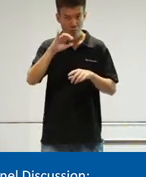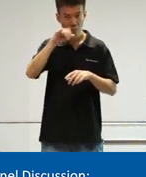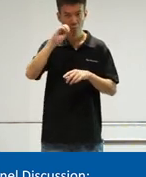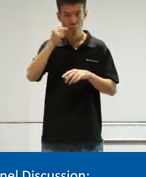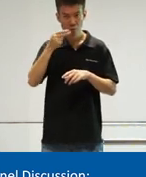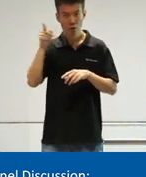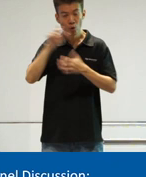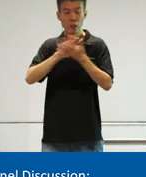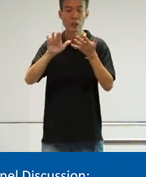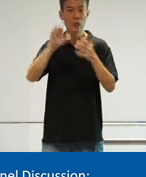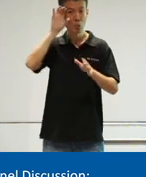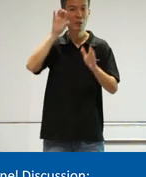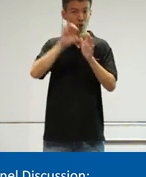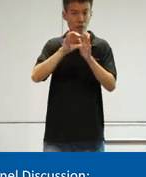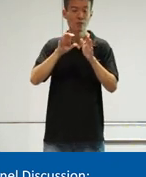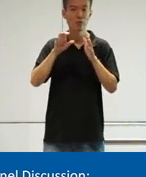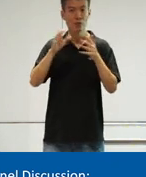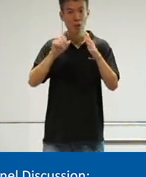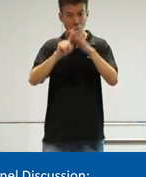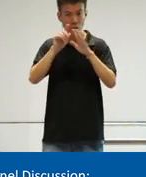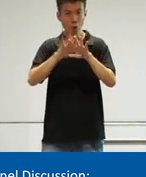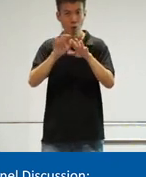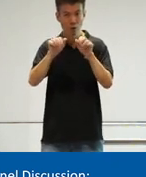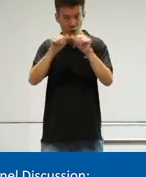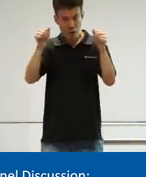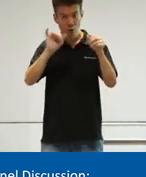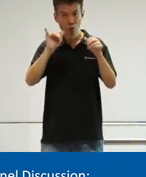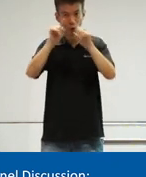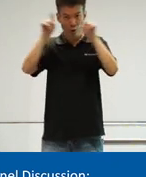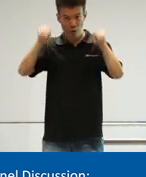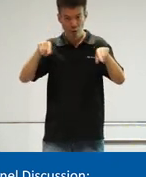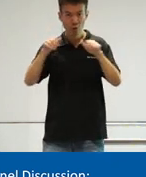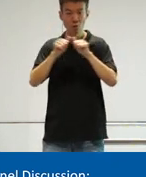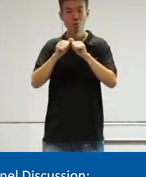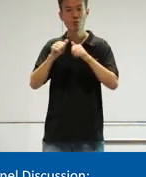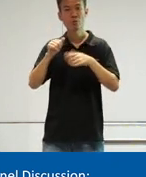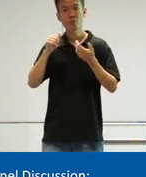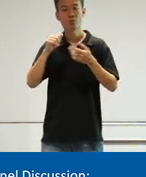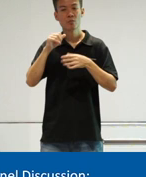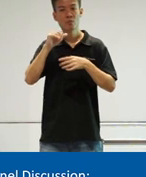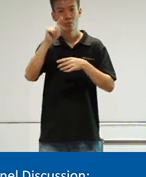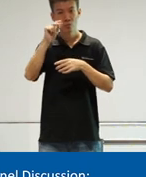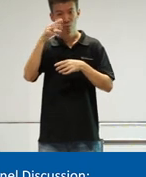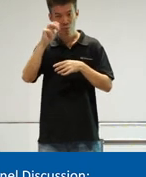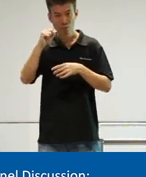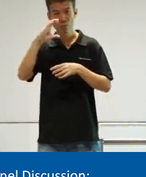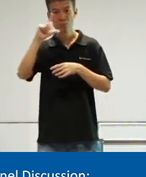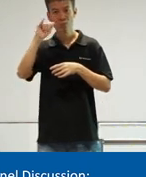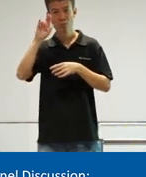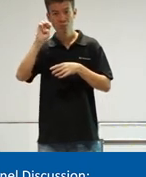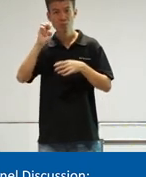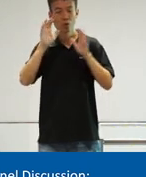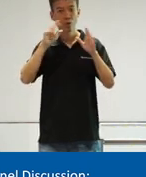nice picture that appeared on the paper. It's also on screen together with Honson and Claire, wonderful partners.